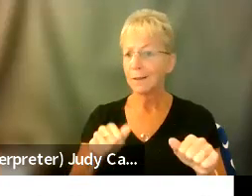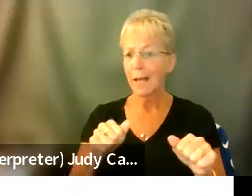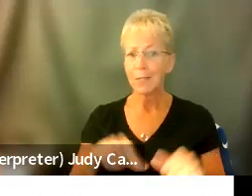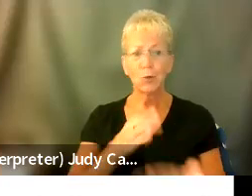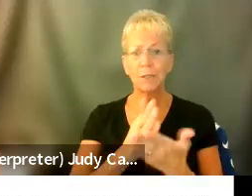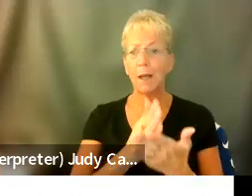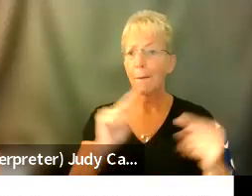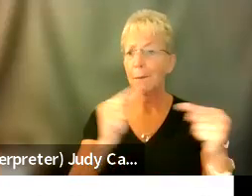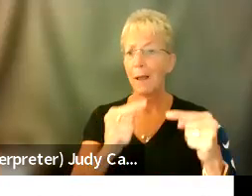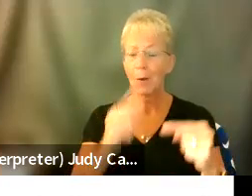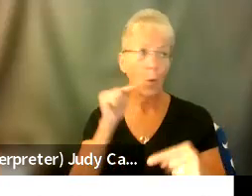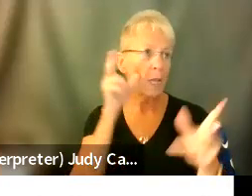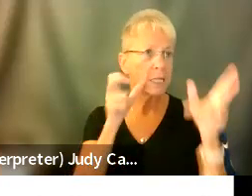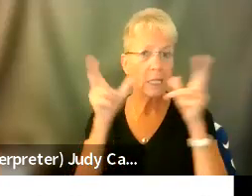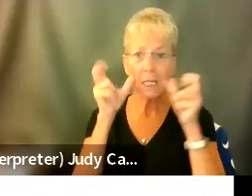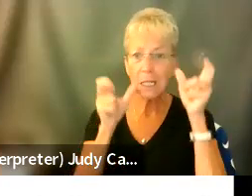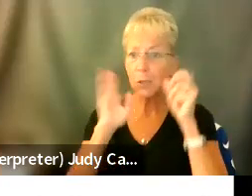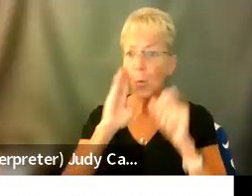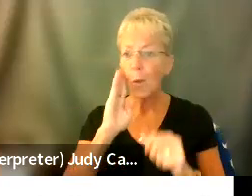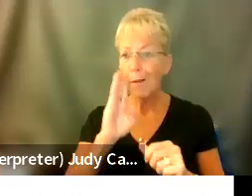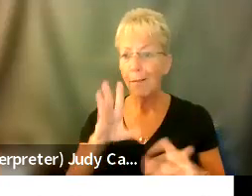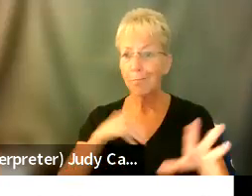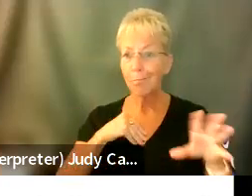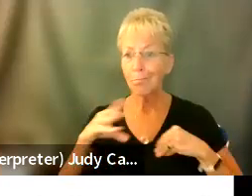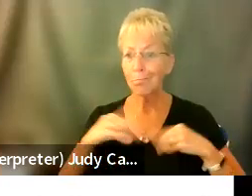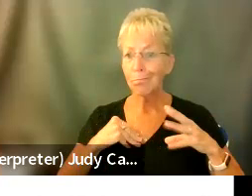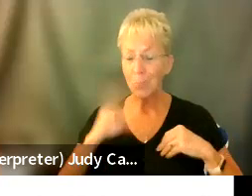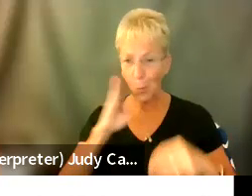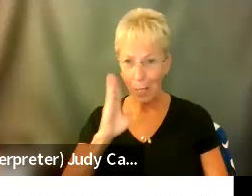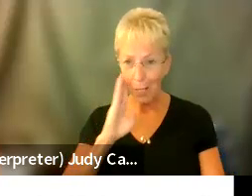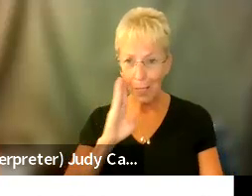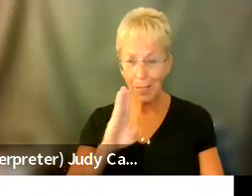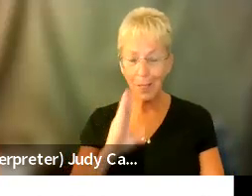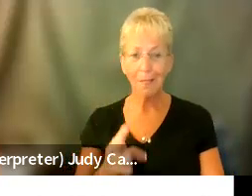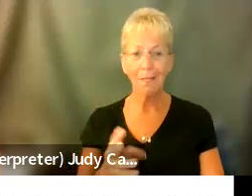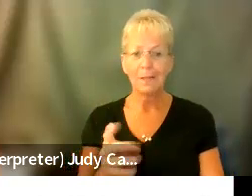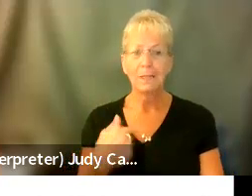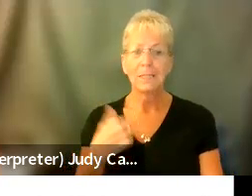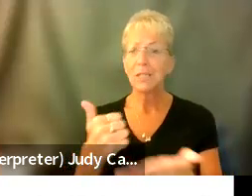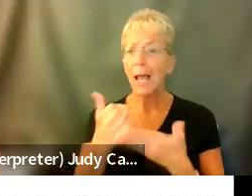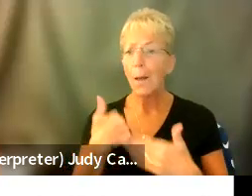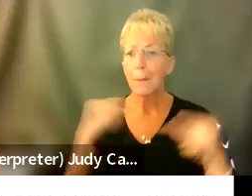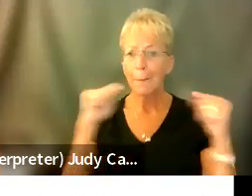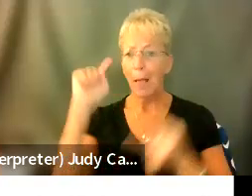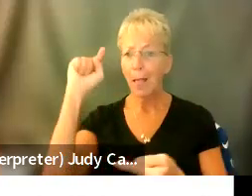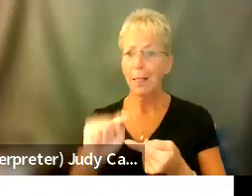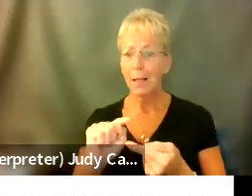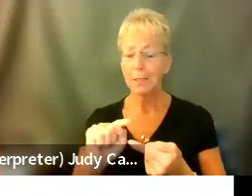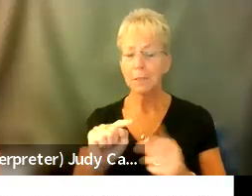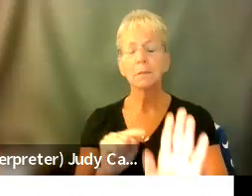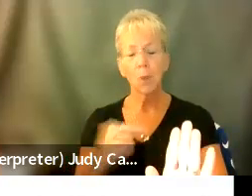any kind of, you know, anything out there. And we really have to take a